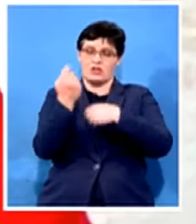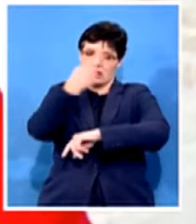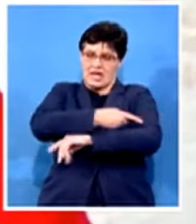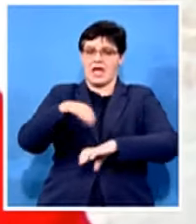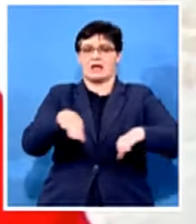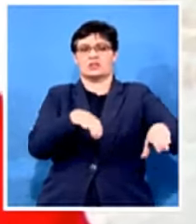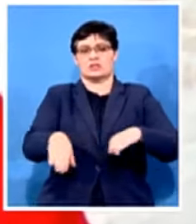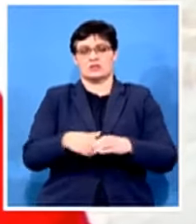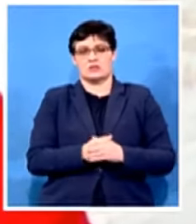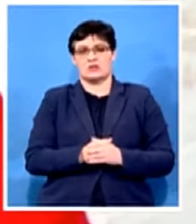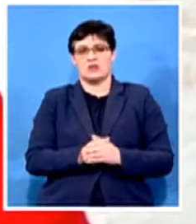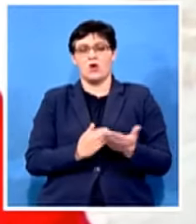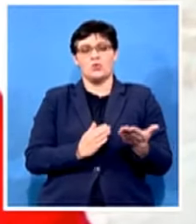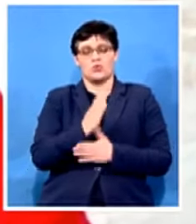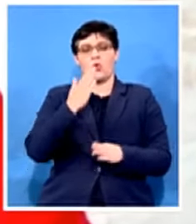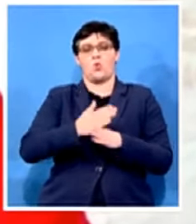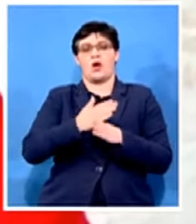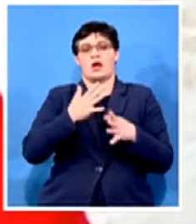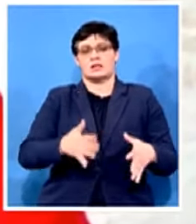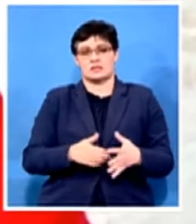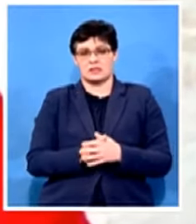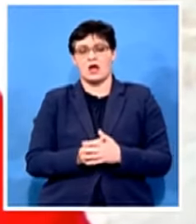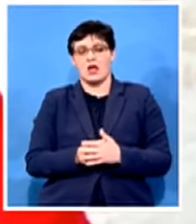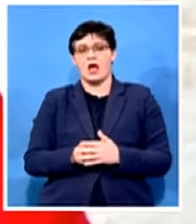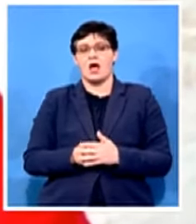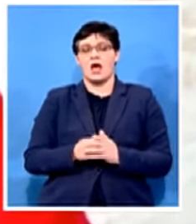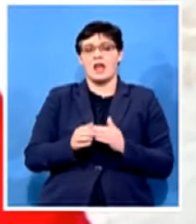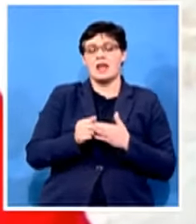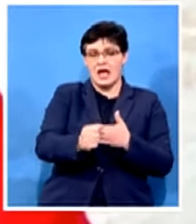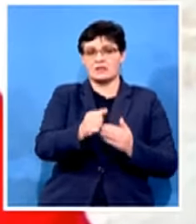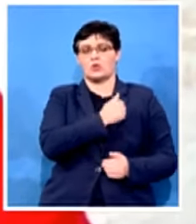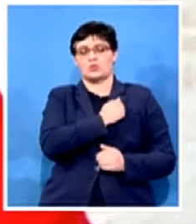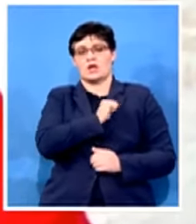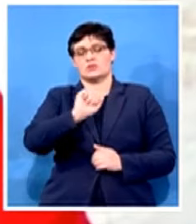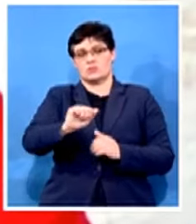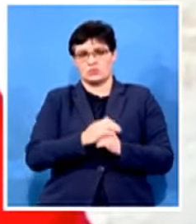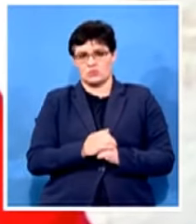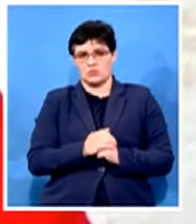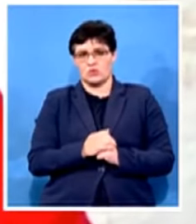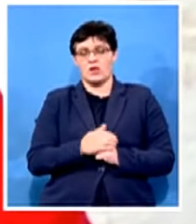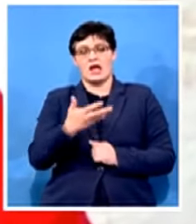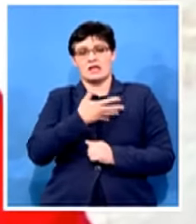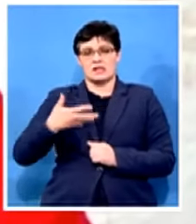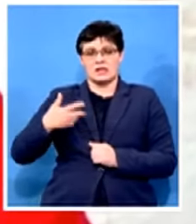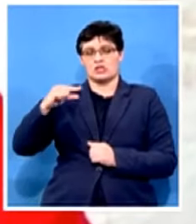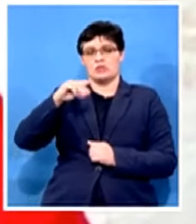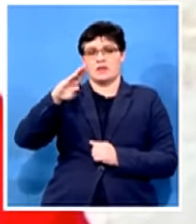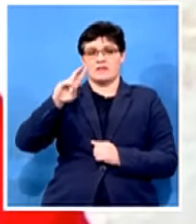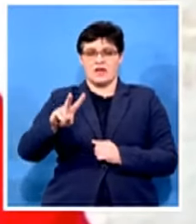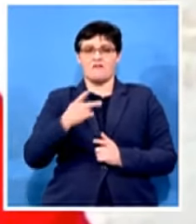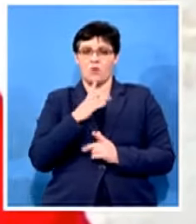the country led by concert in defense of collective bargaining gender-based violence campaigning for a safe reliable public transport system